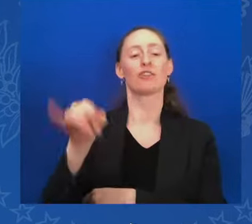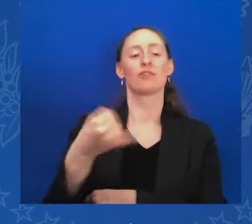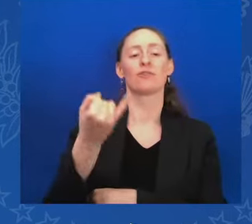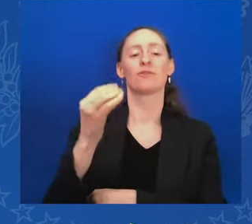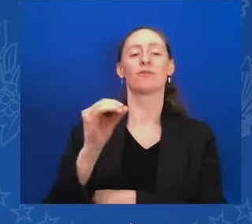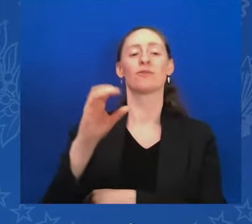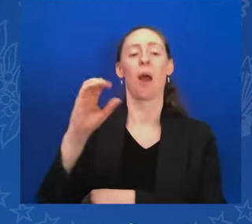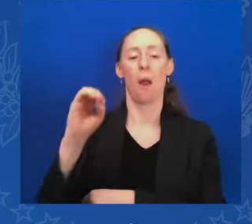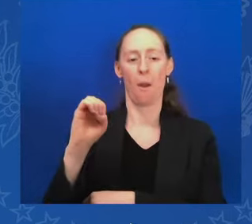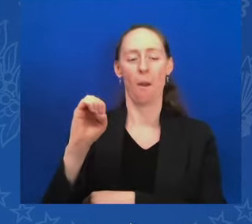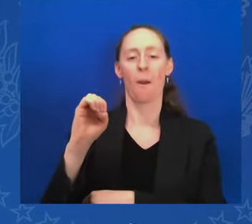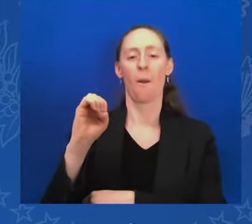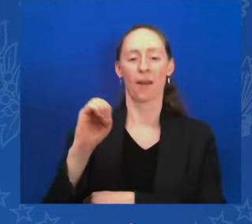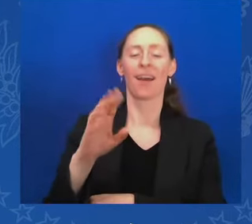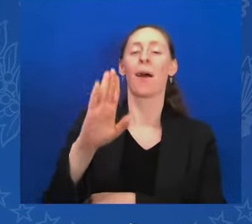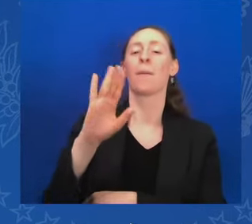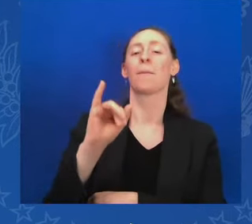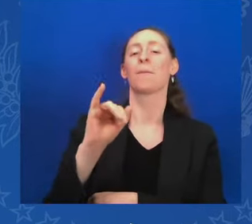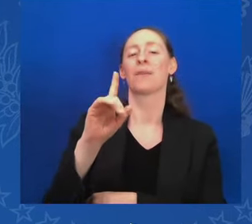And that's a nickname I got.